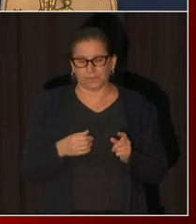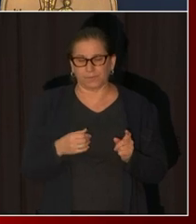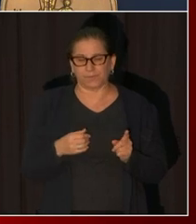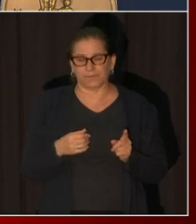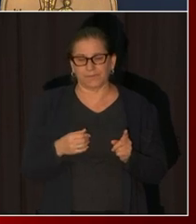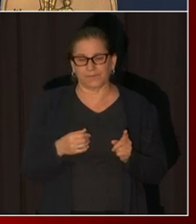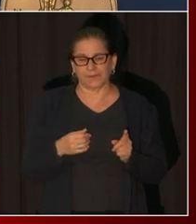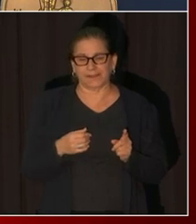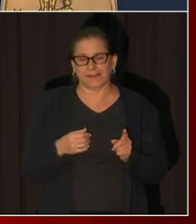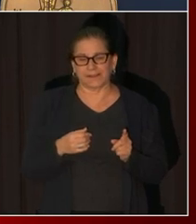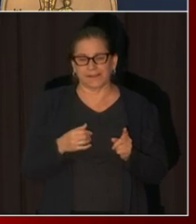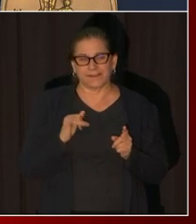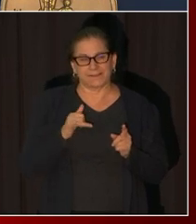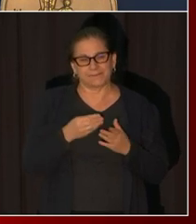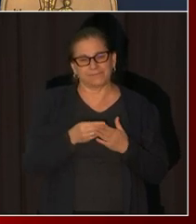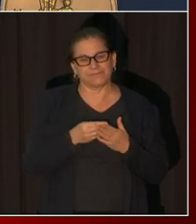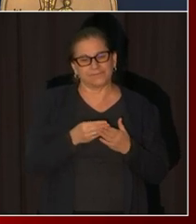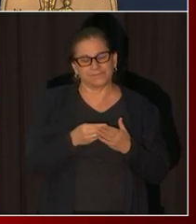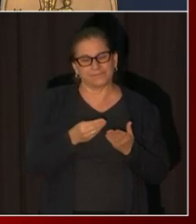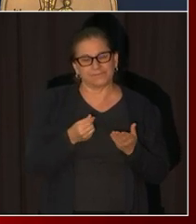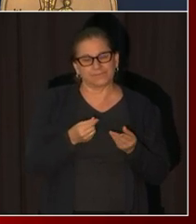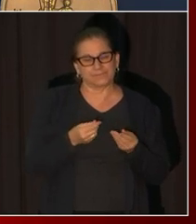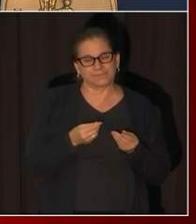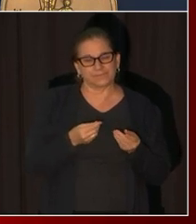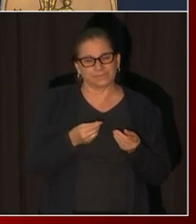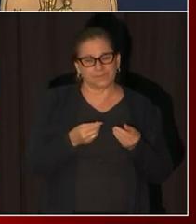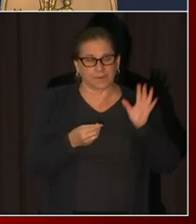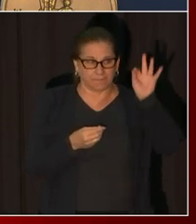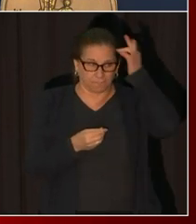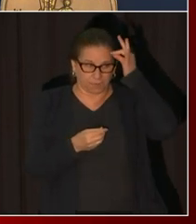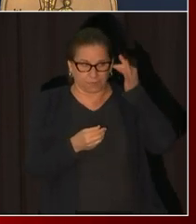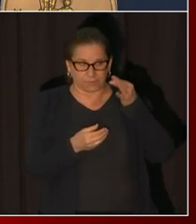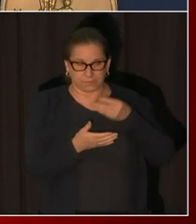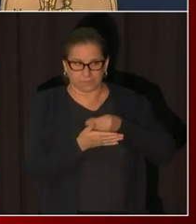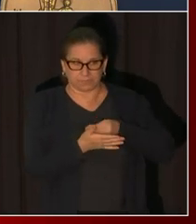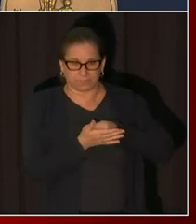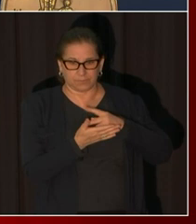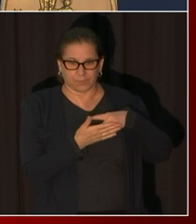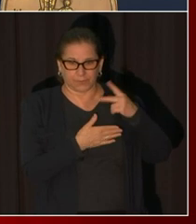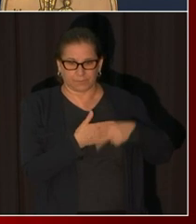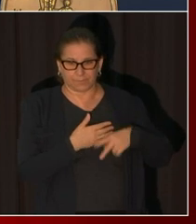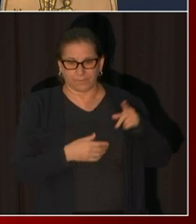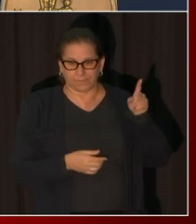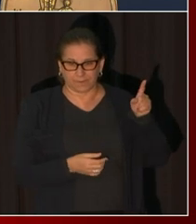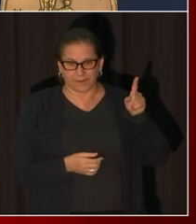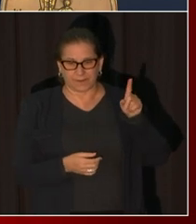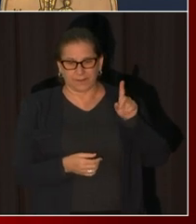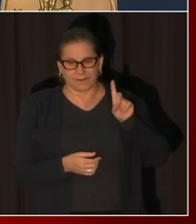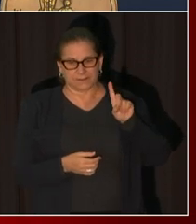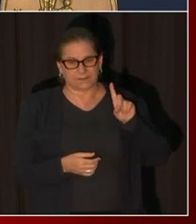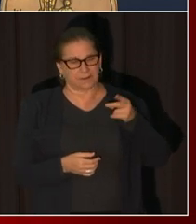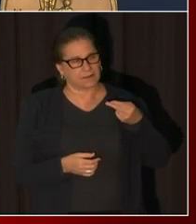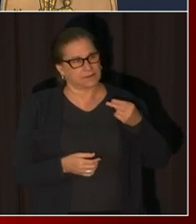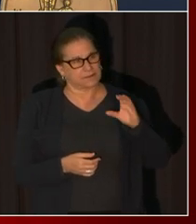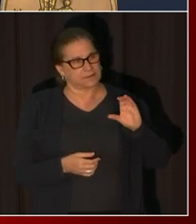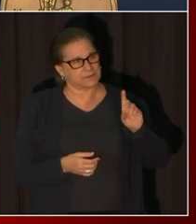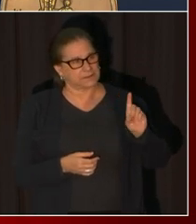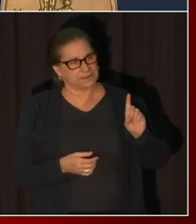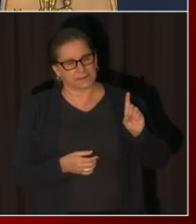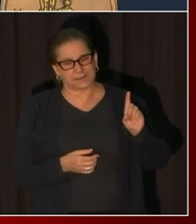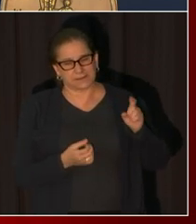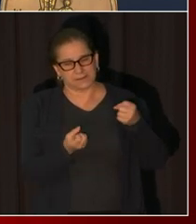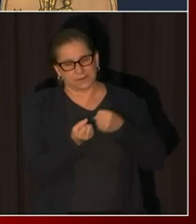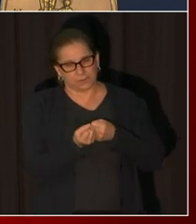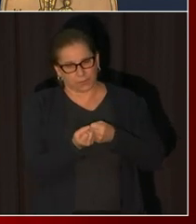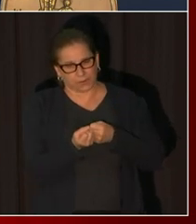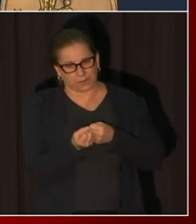federal program which are administered by DHCD and targeted for businesses in Ward 7 and 8 and today